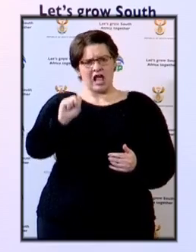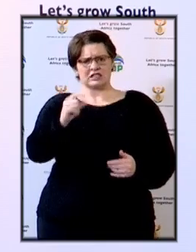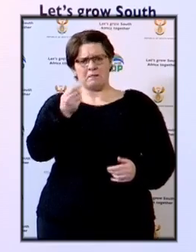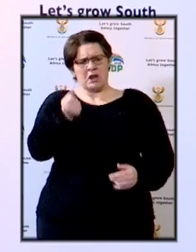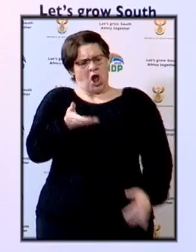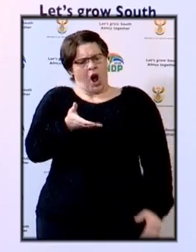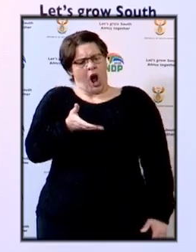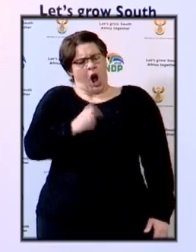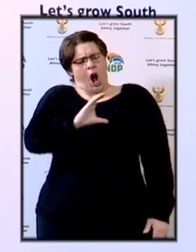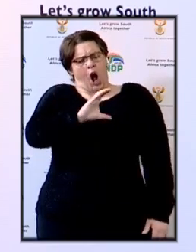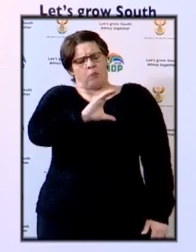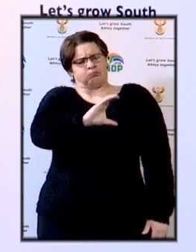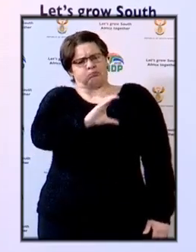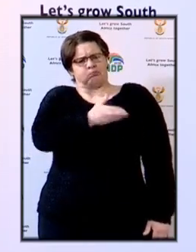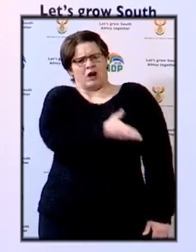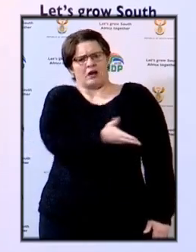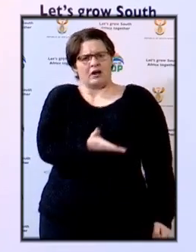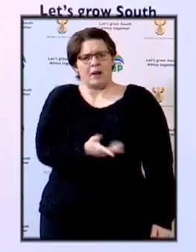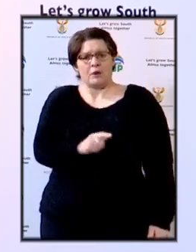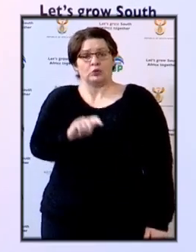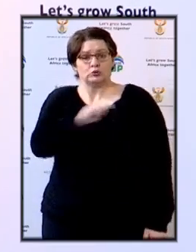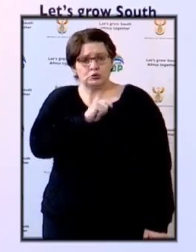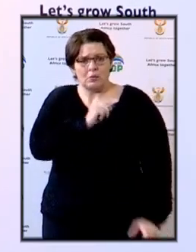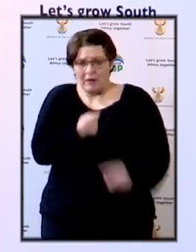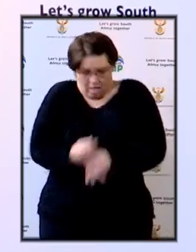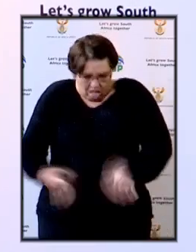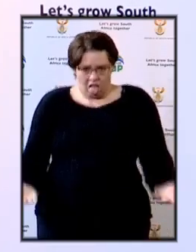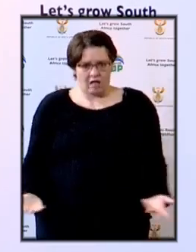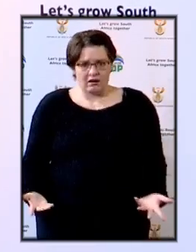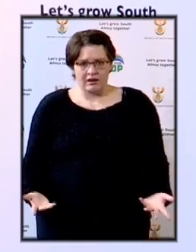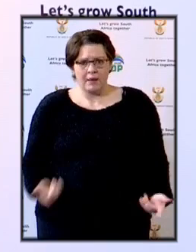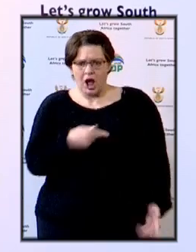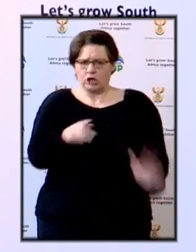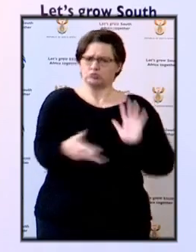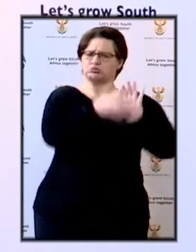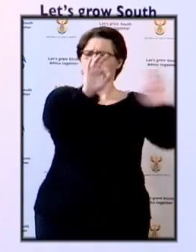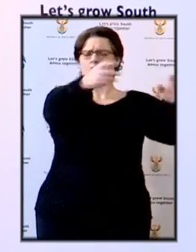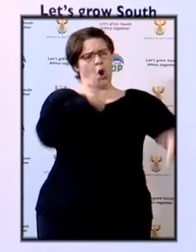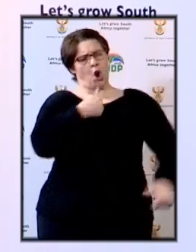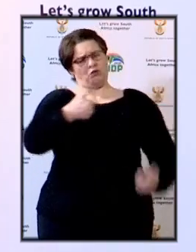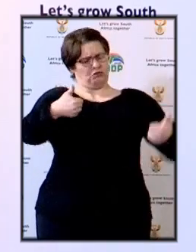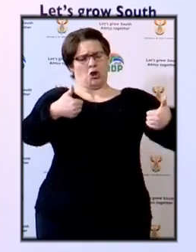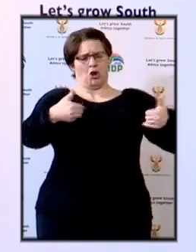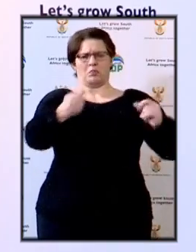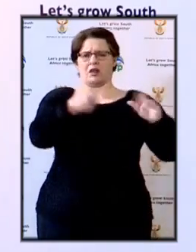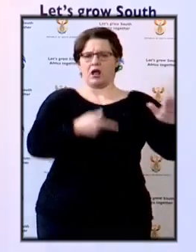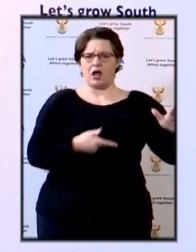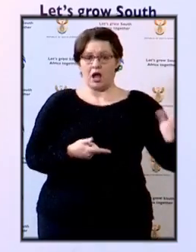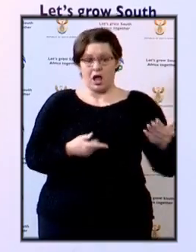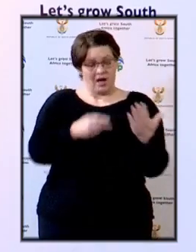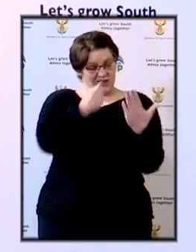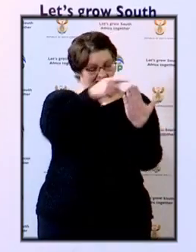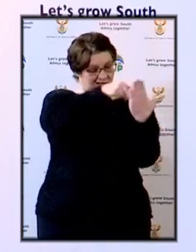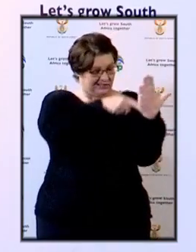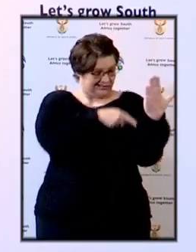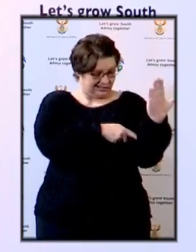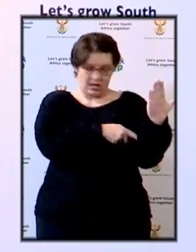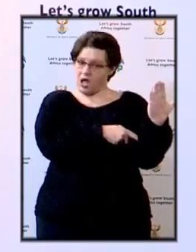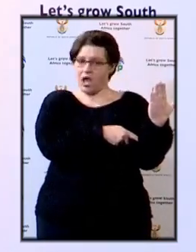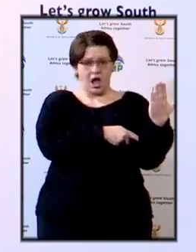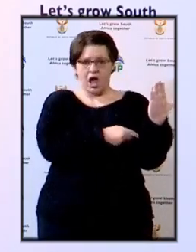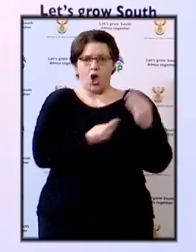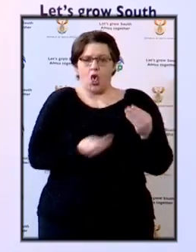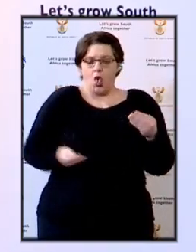while it was, in fact, insolvent. The financial statements were shockingly